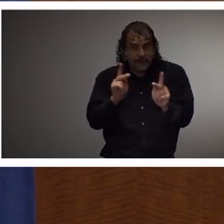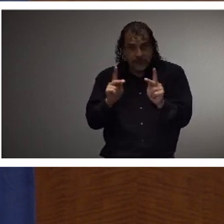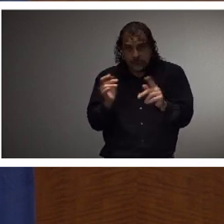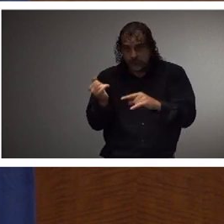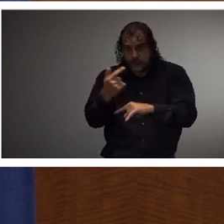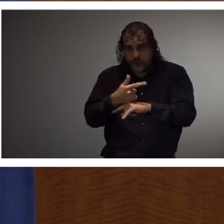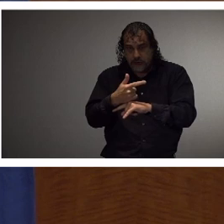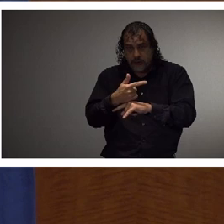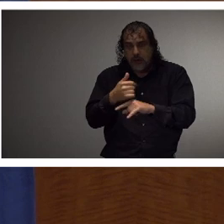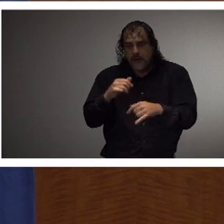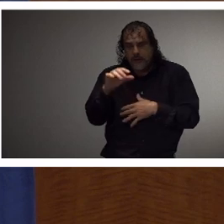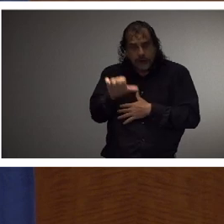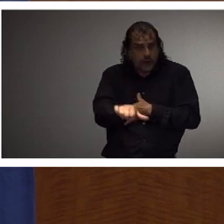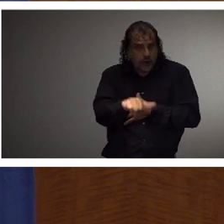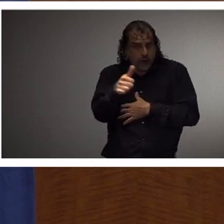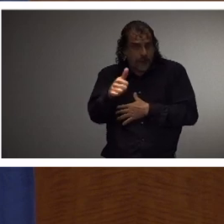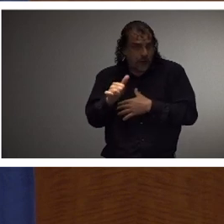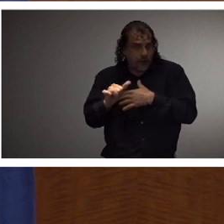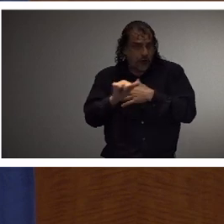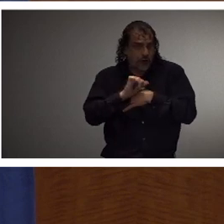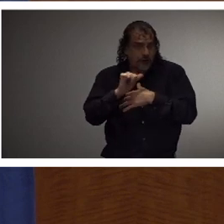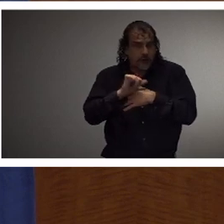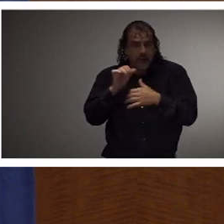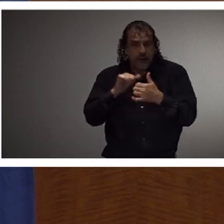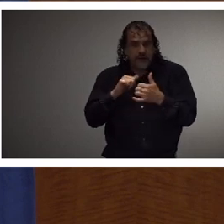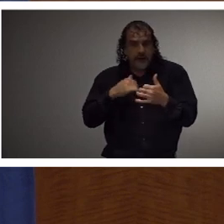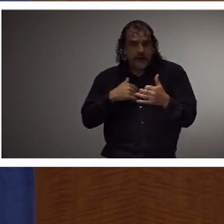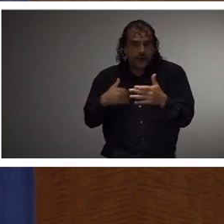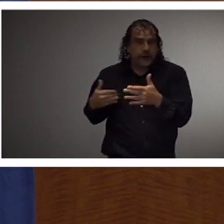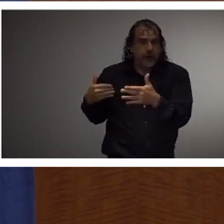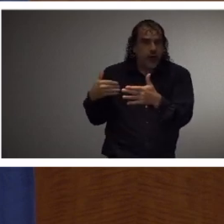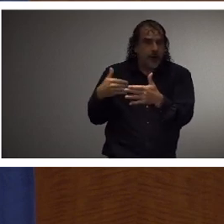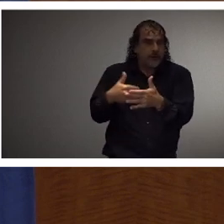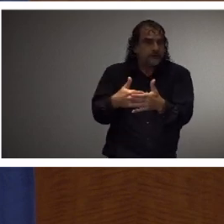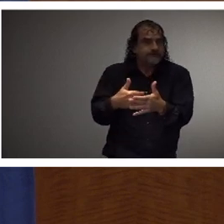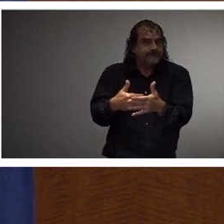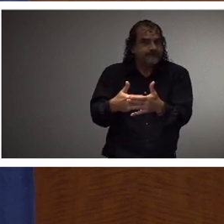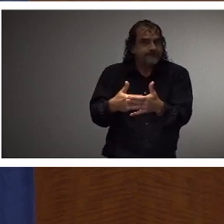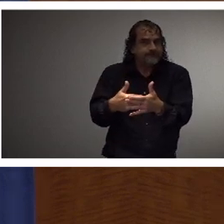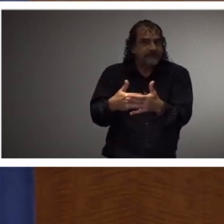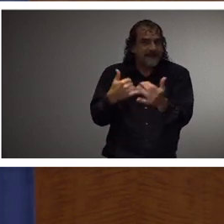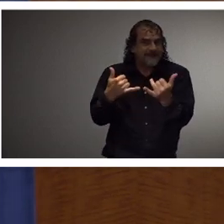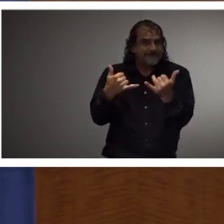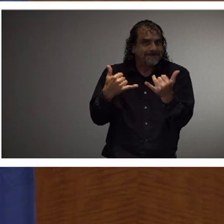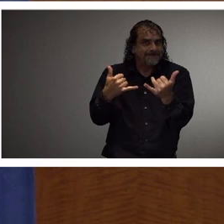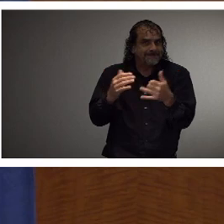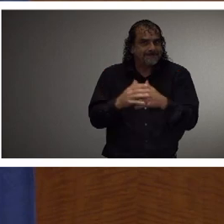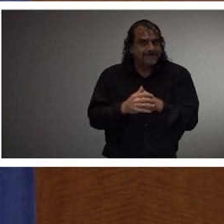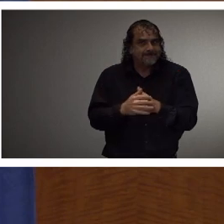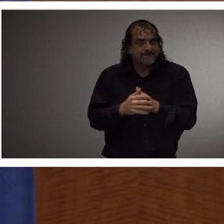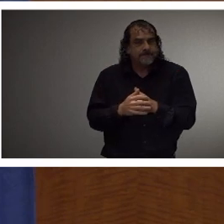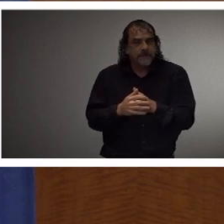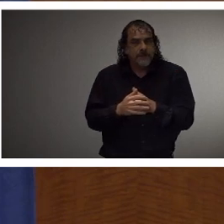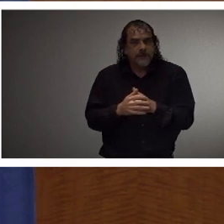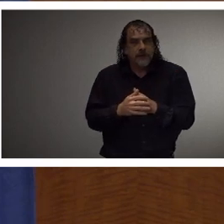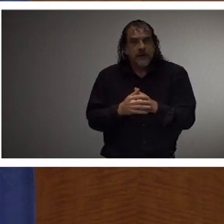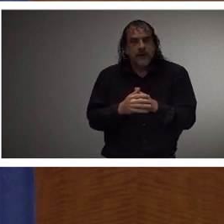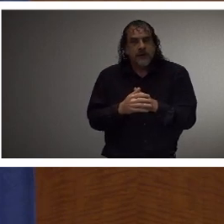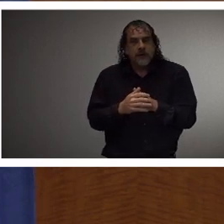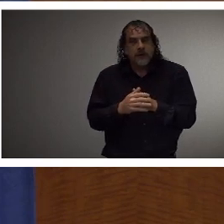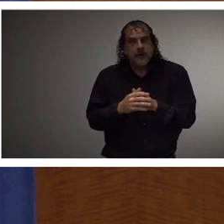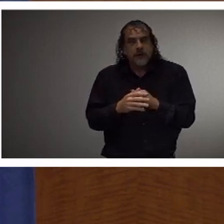There is another danger that is coming into clear focus in this moment. Isolation